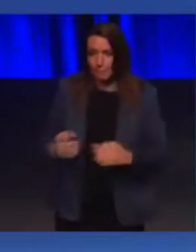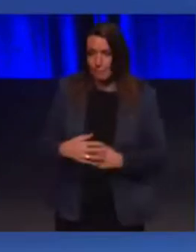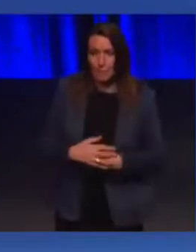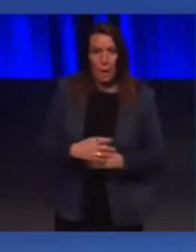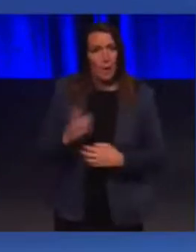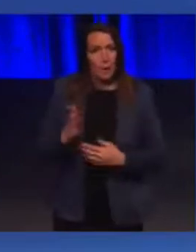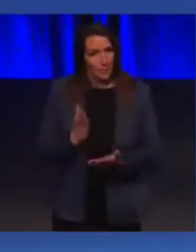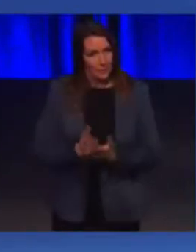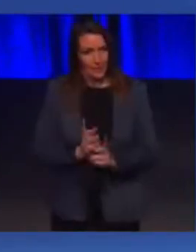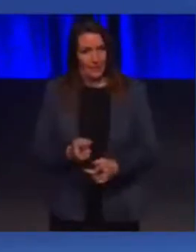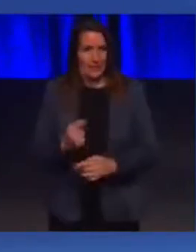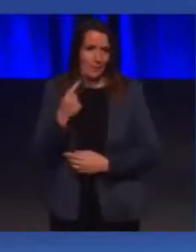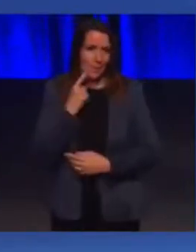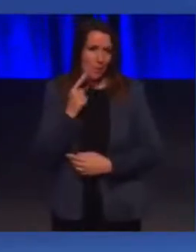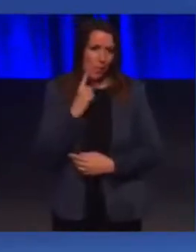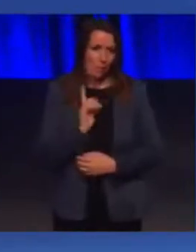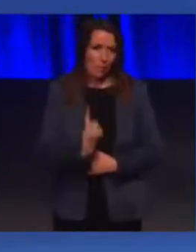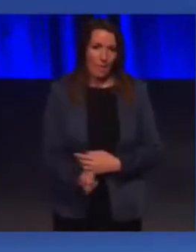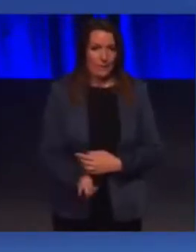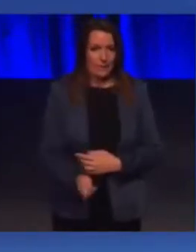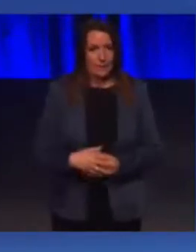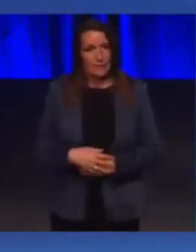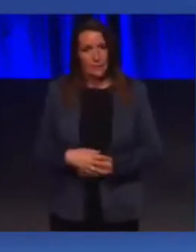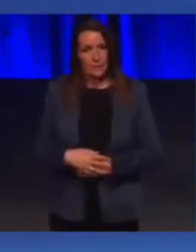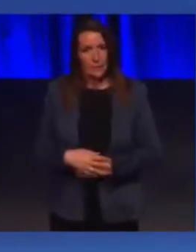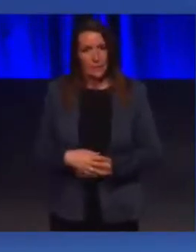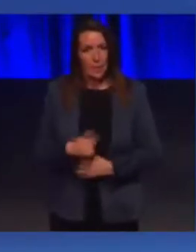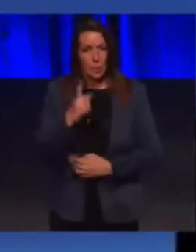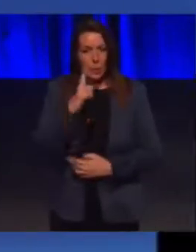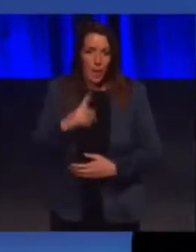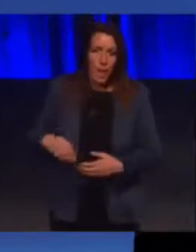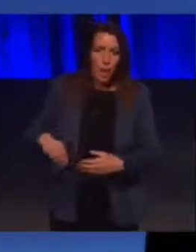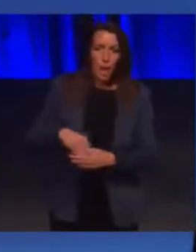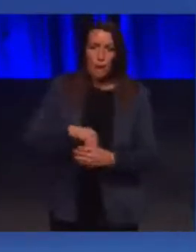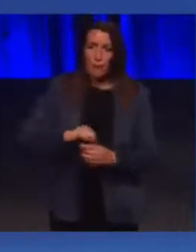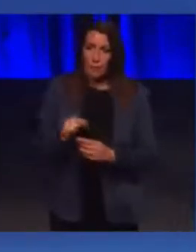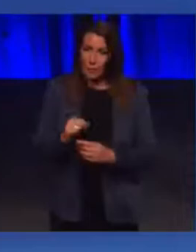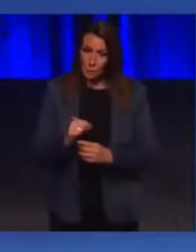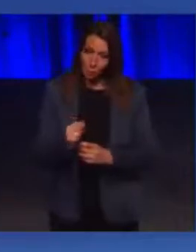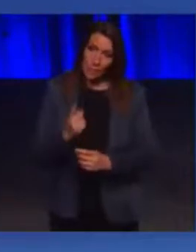field and allows everyone to live in an inclusive Scotland. Thanks.